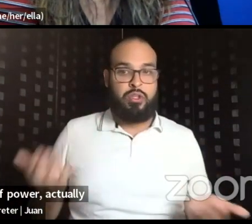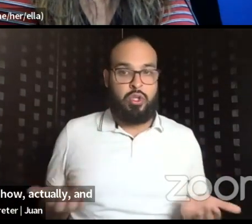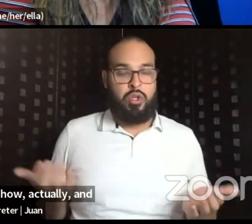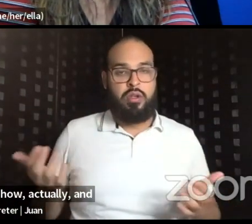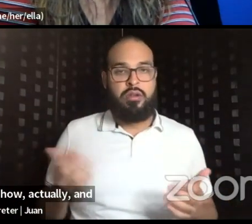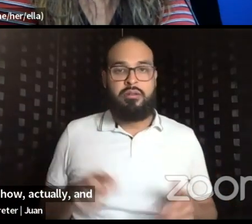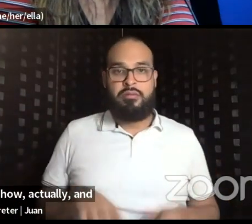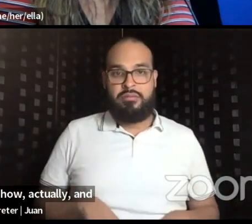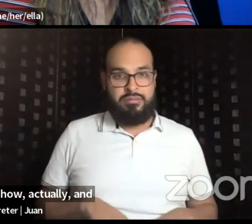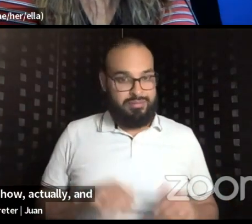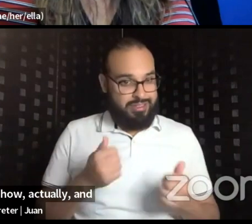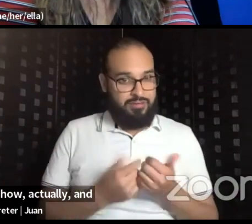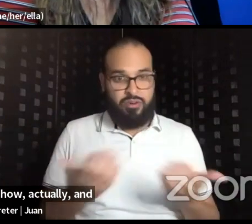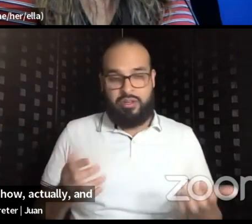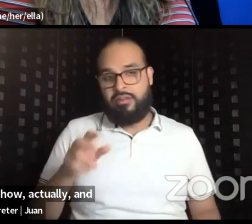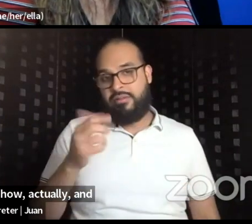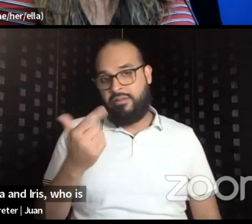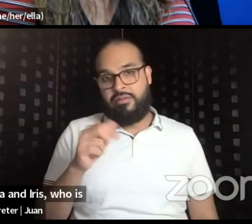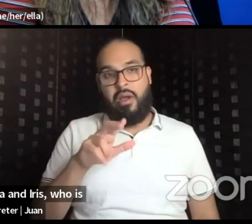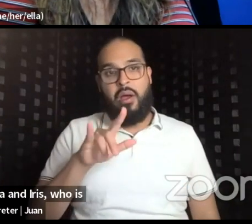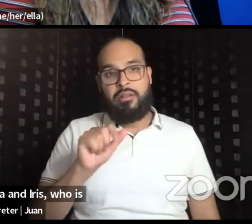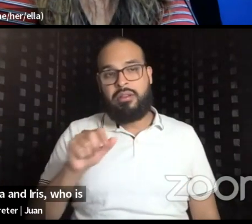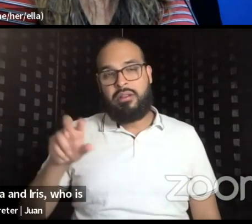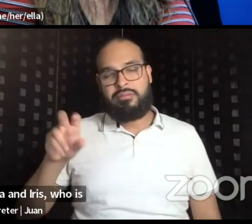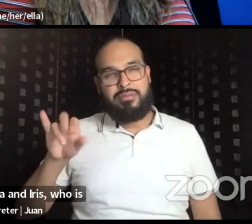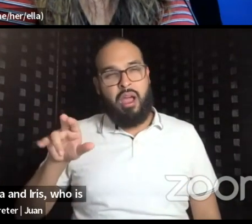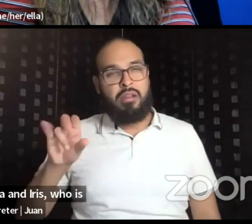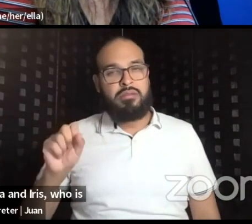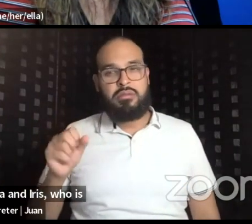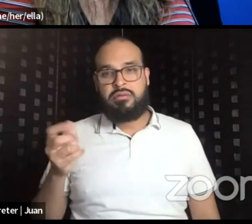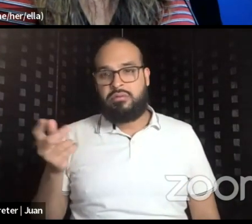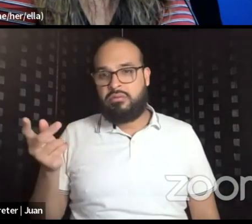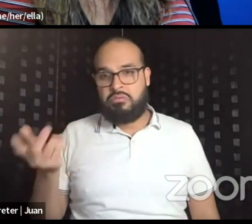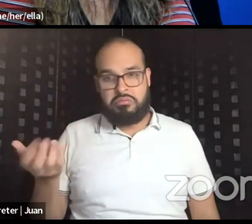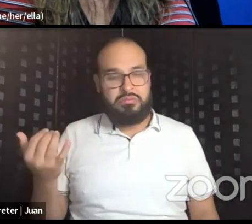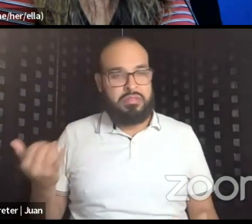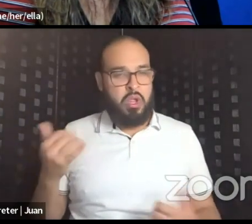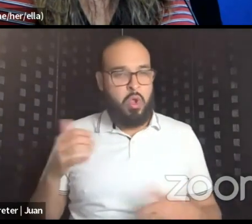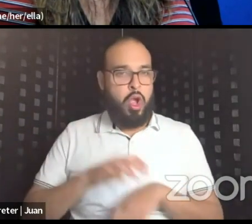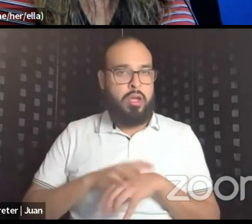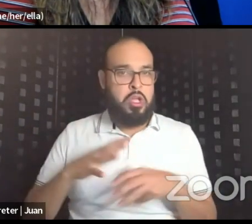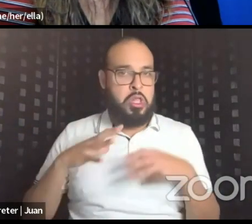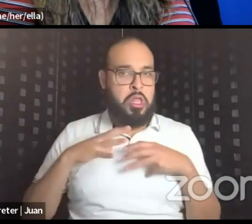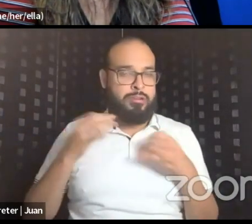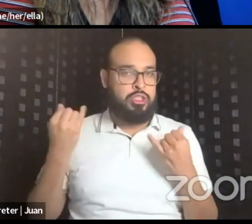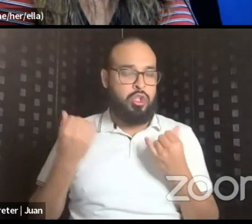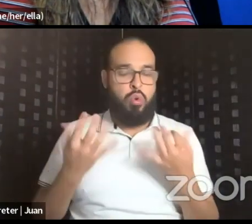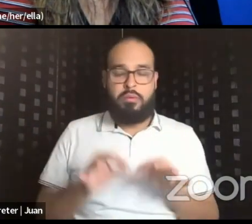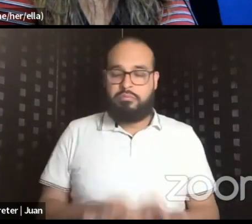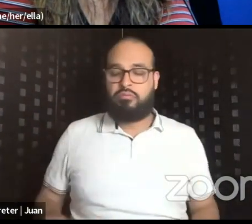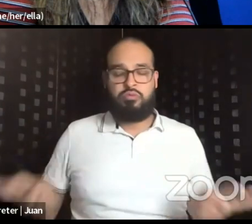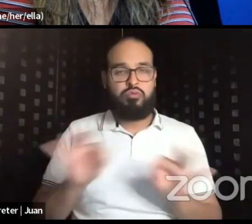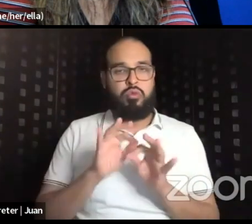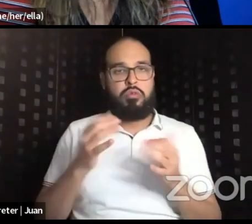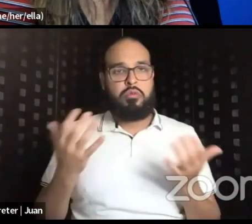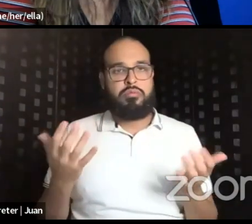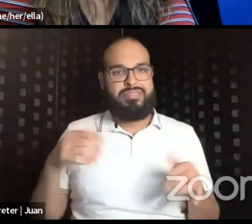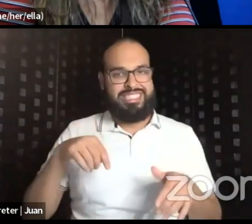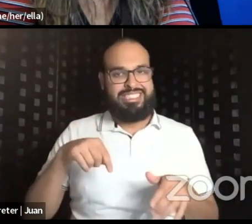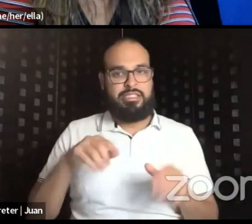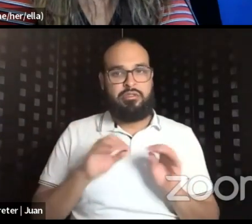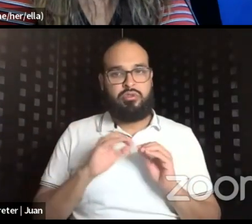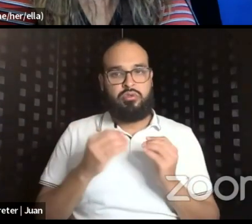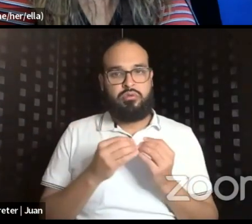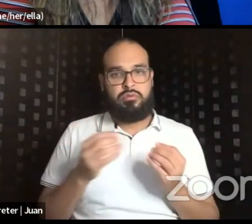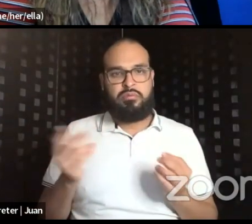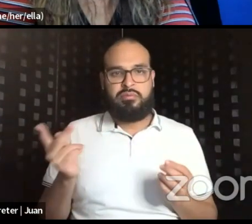Garlia and Iris, who is currently, who's currently on leave and still an integral part of this organization are committed